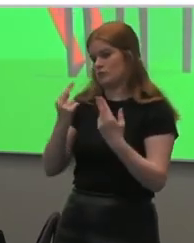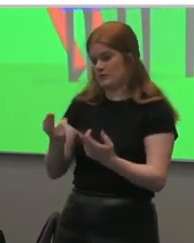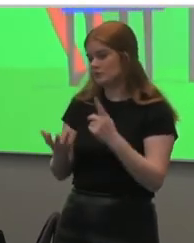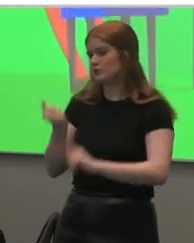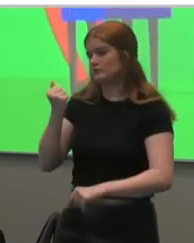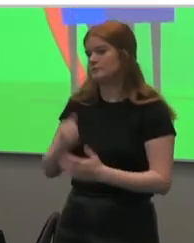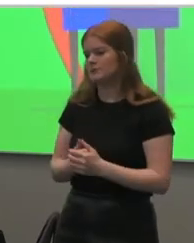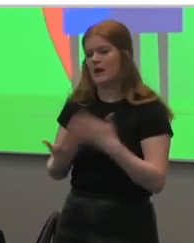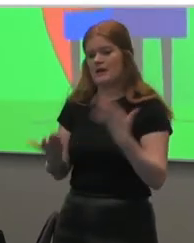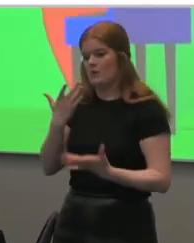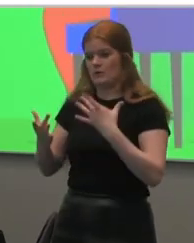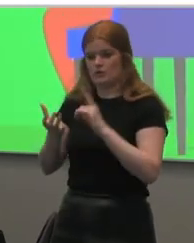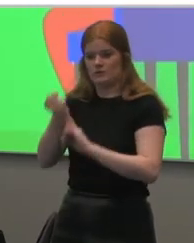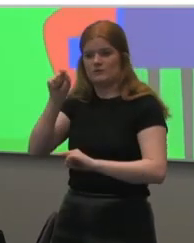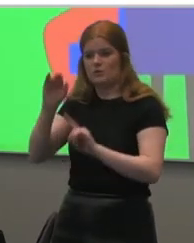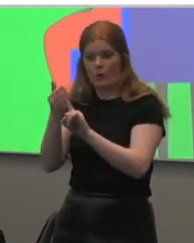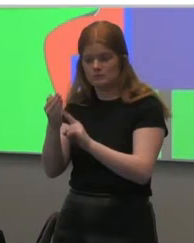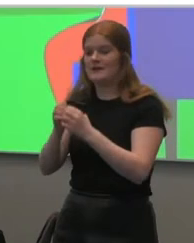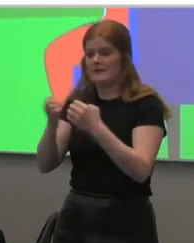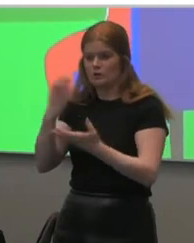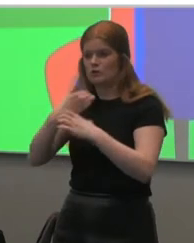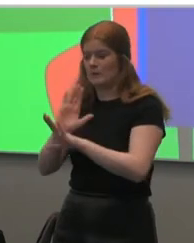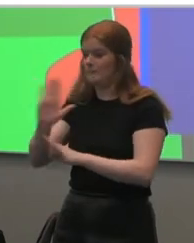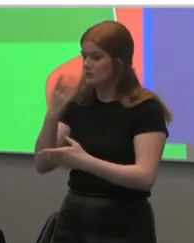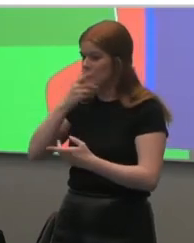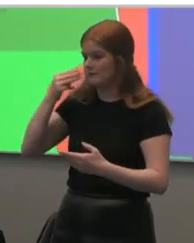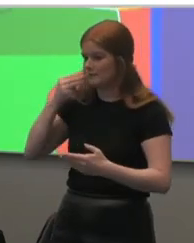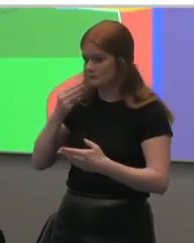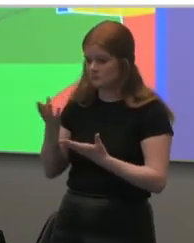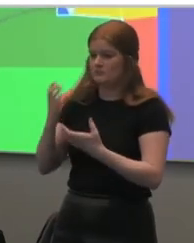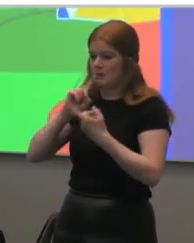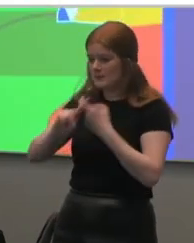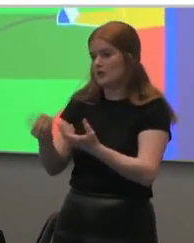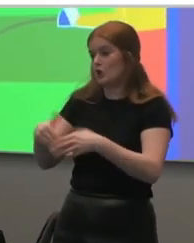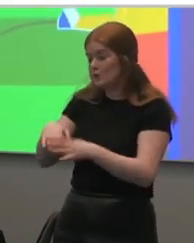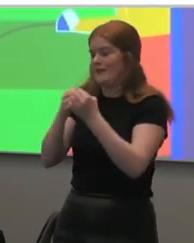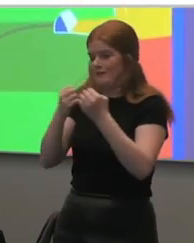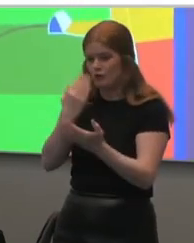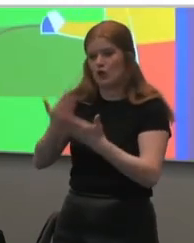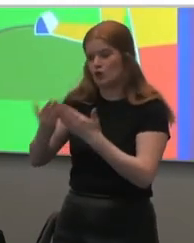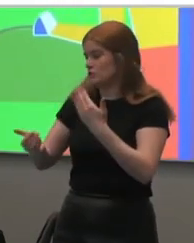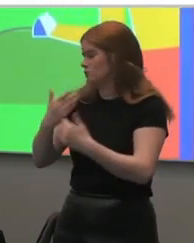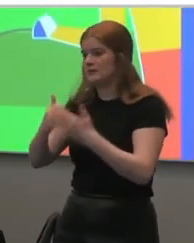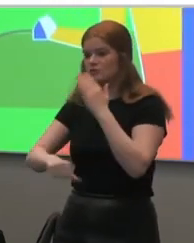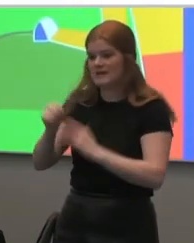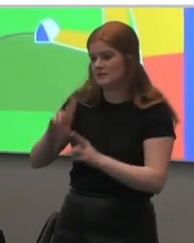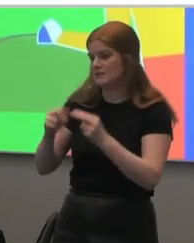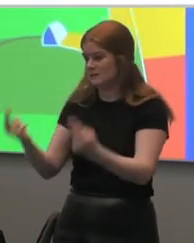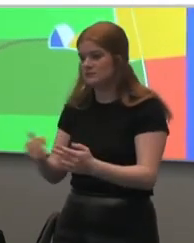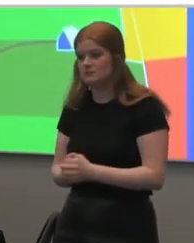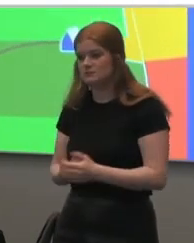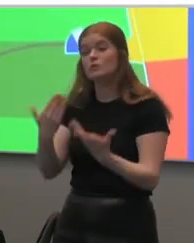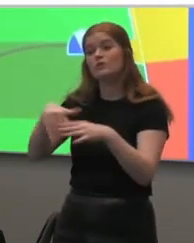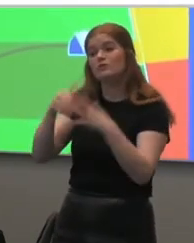our shared vision a reality, each country must commit to including every learner, no matter what their needs. An inclusive education